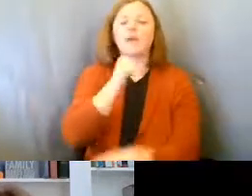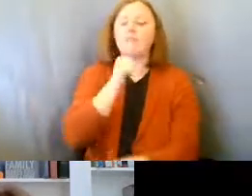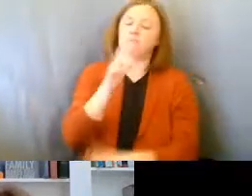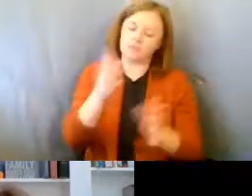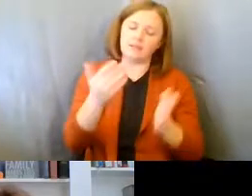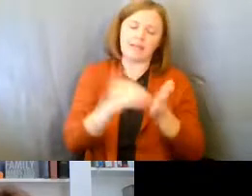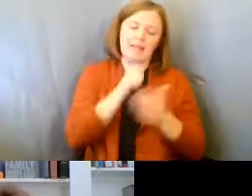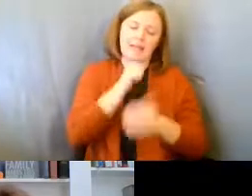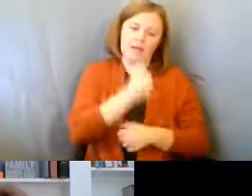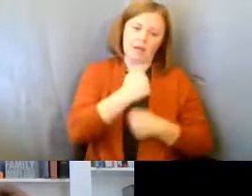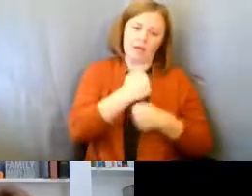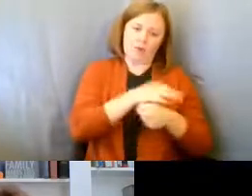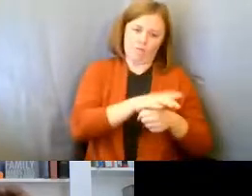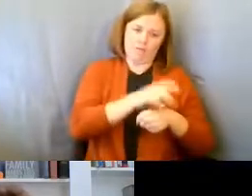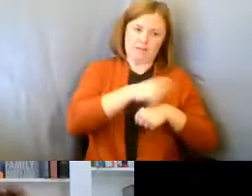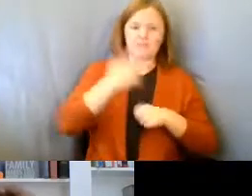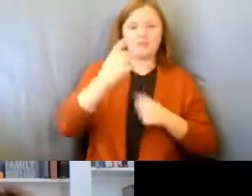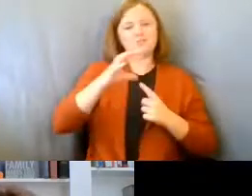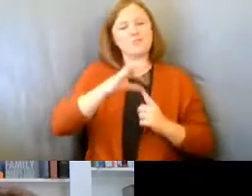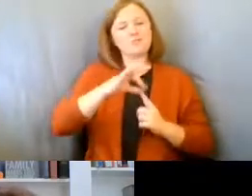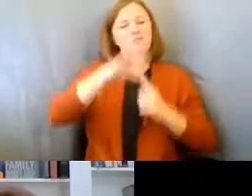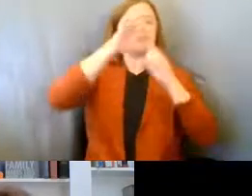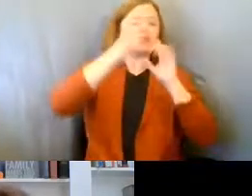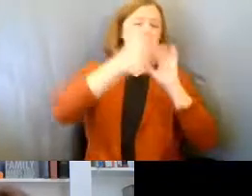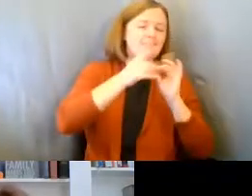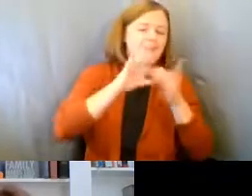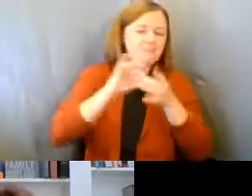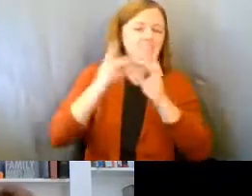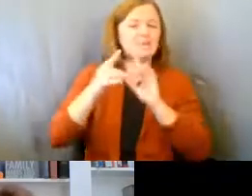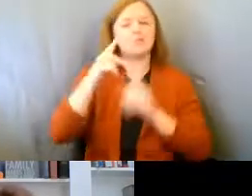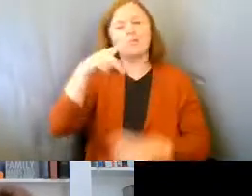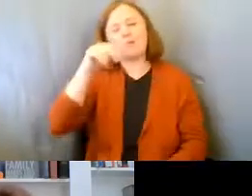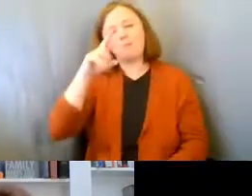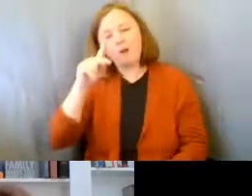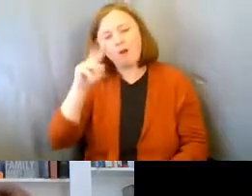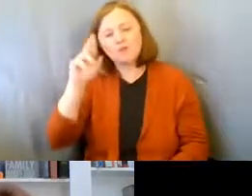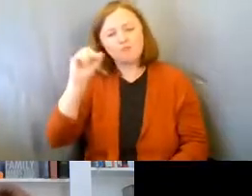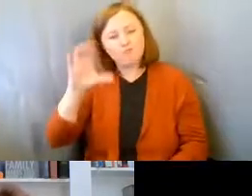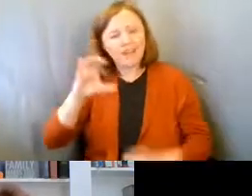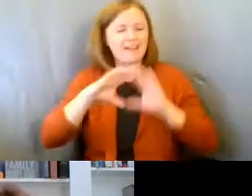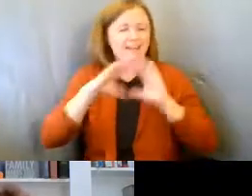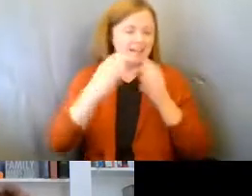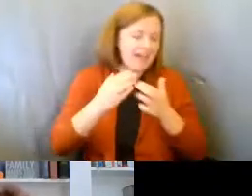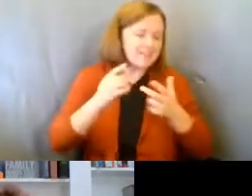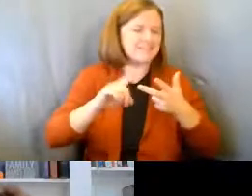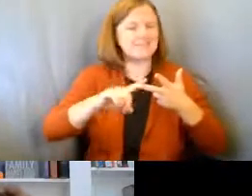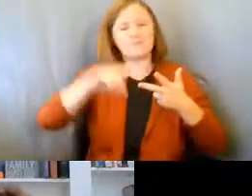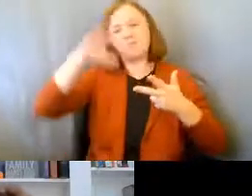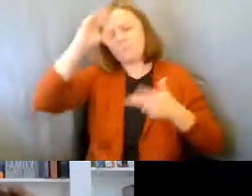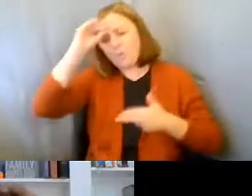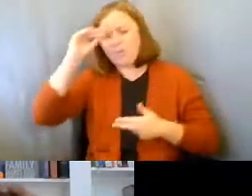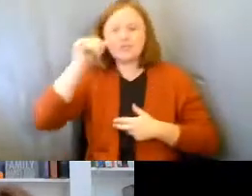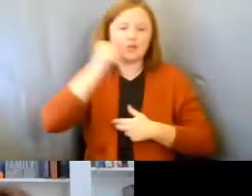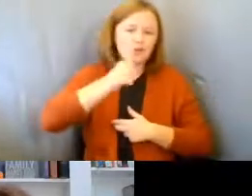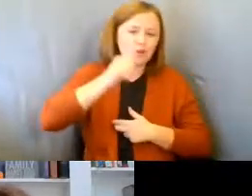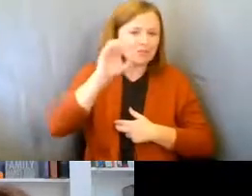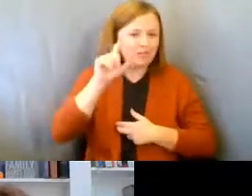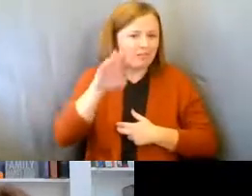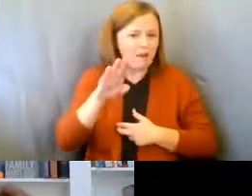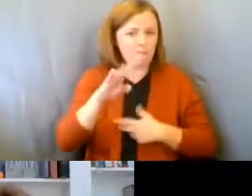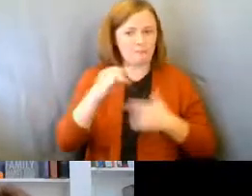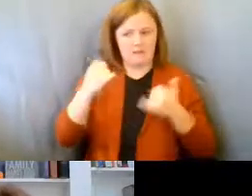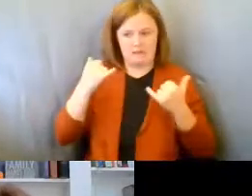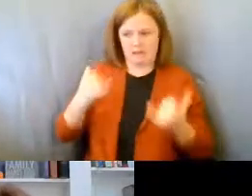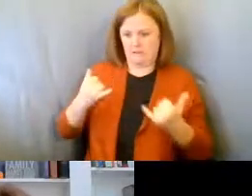times, such as special Olympics or parks and rec or boys and girls club, right? And so looking at